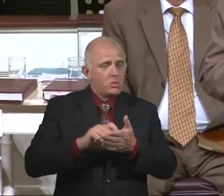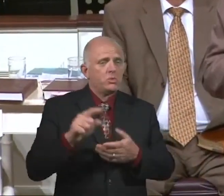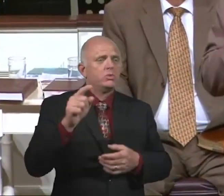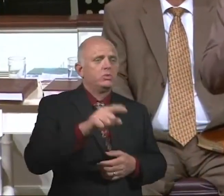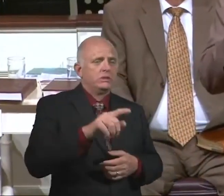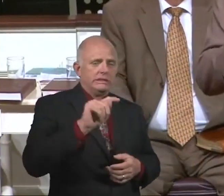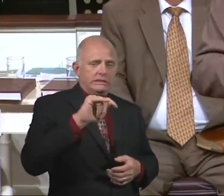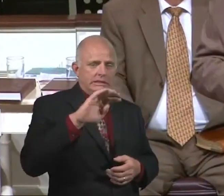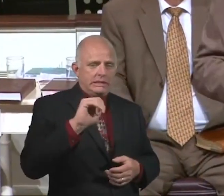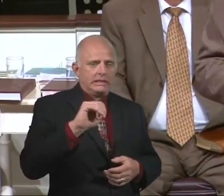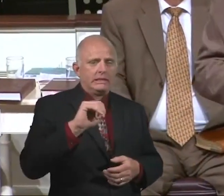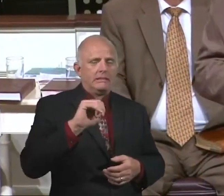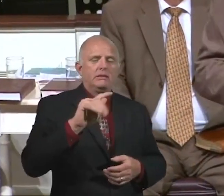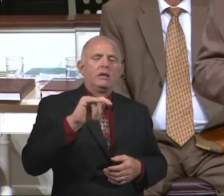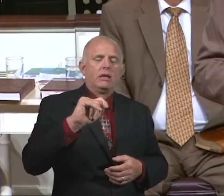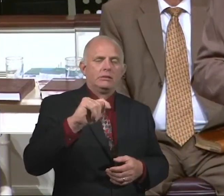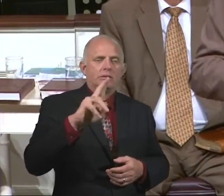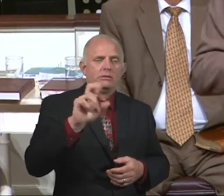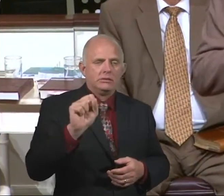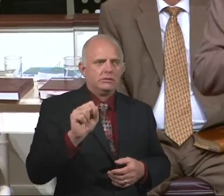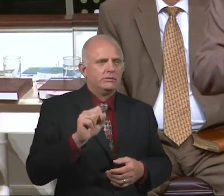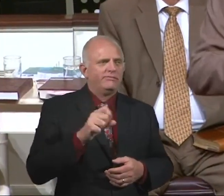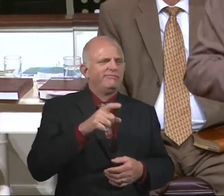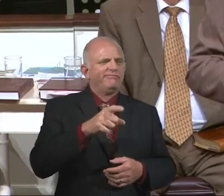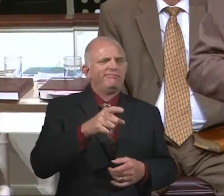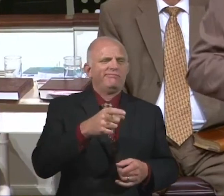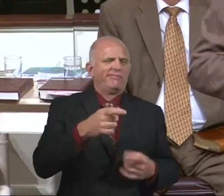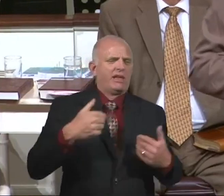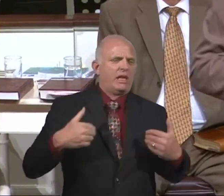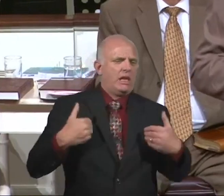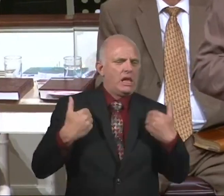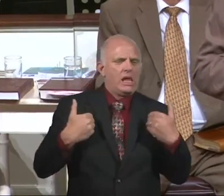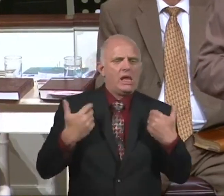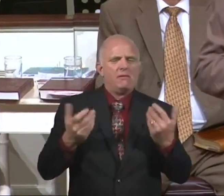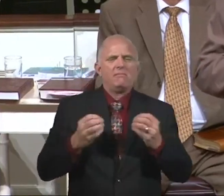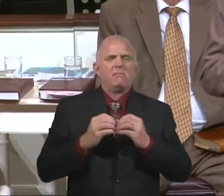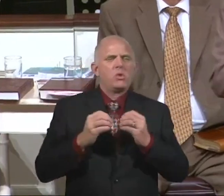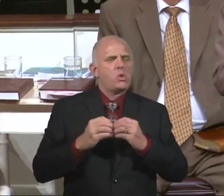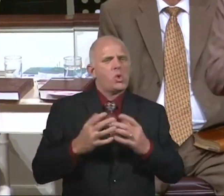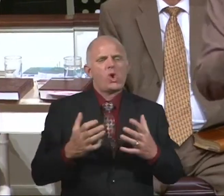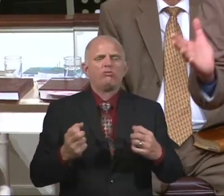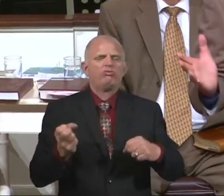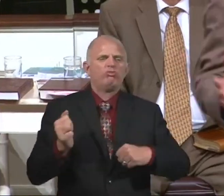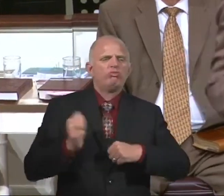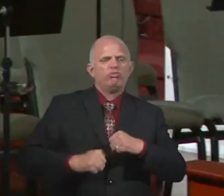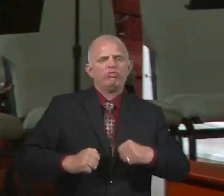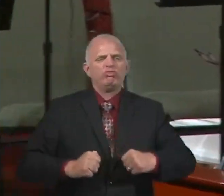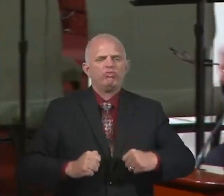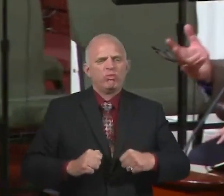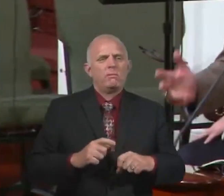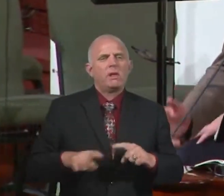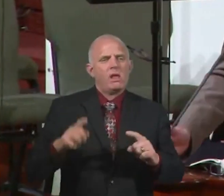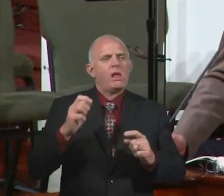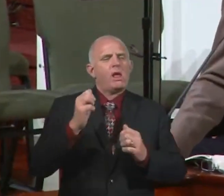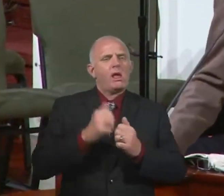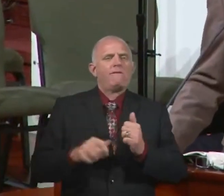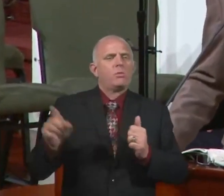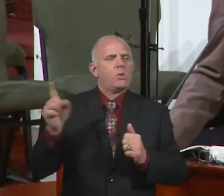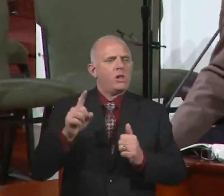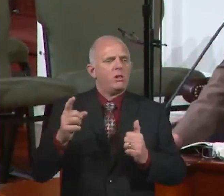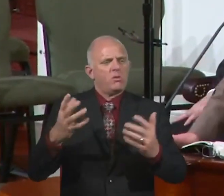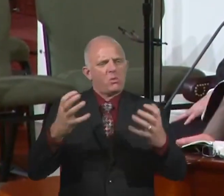in a china closet, a little bit more strong. And it was on the island of Crete there where everybody was so bellies and challenged.